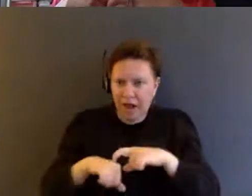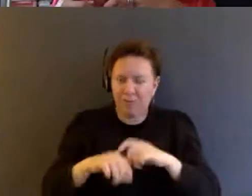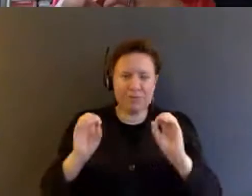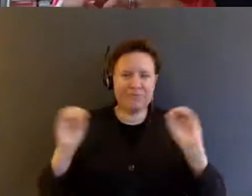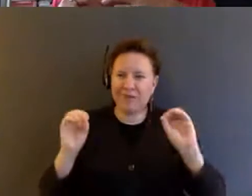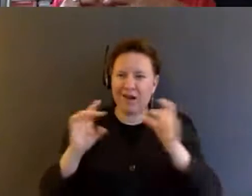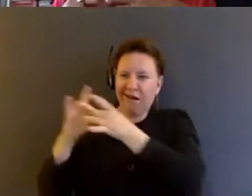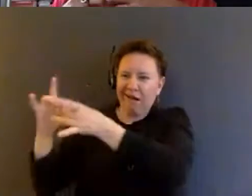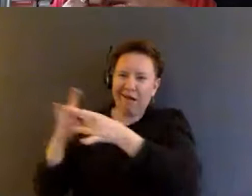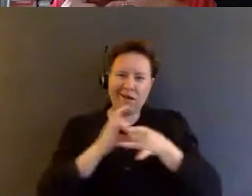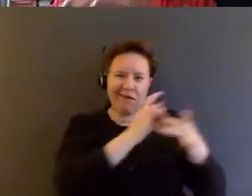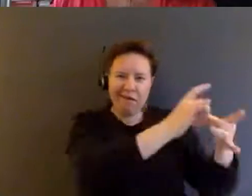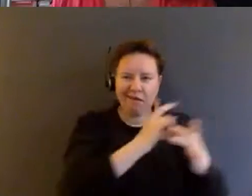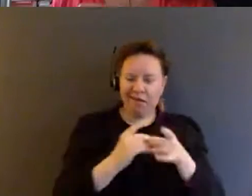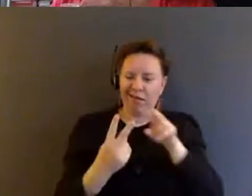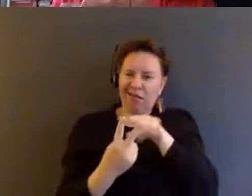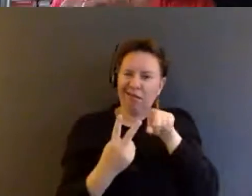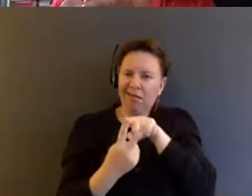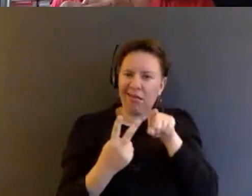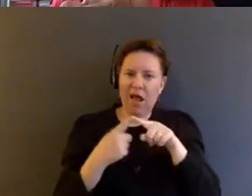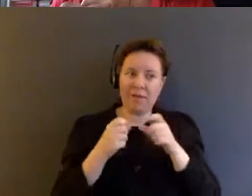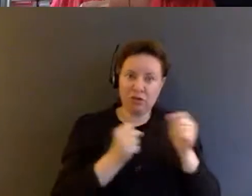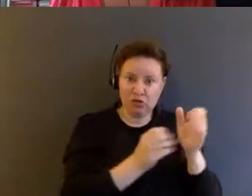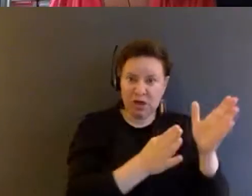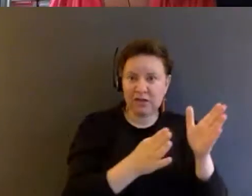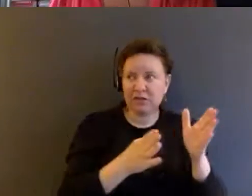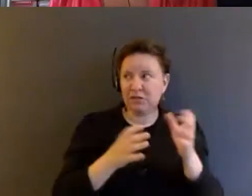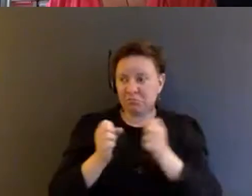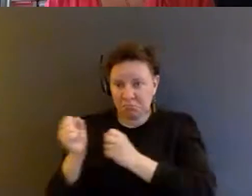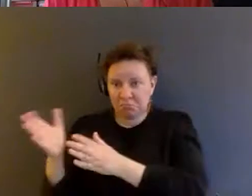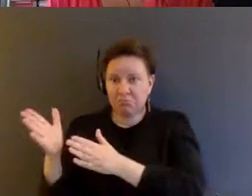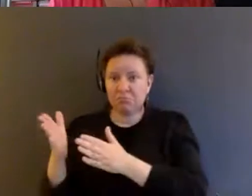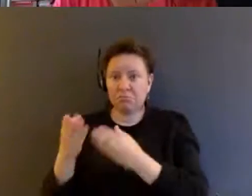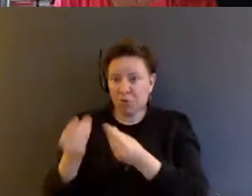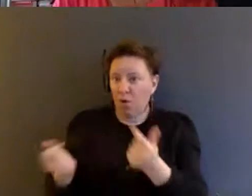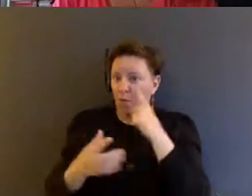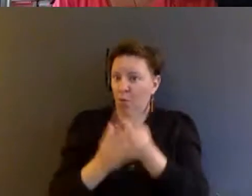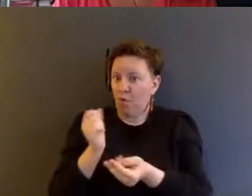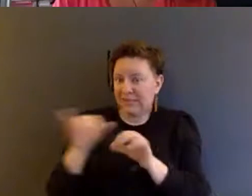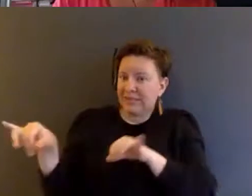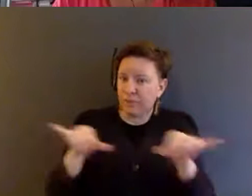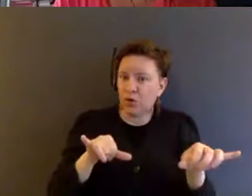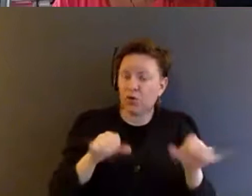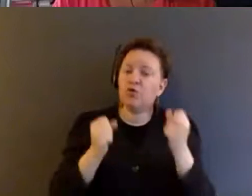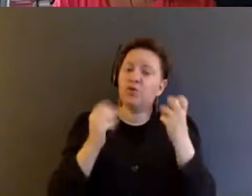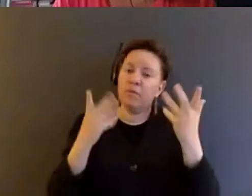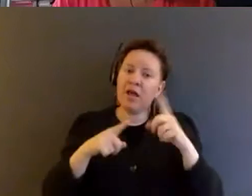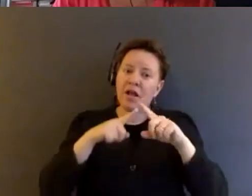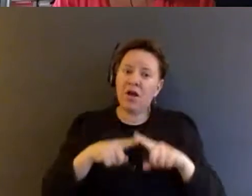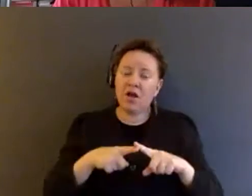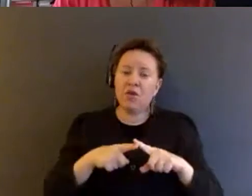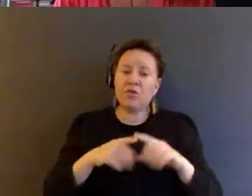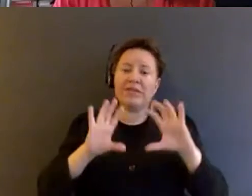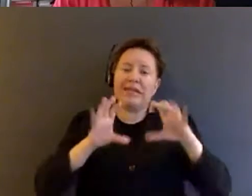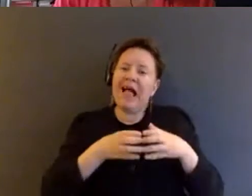those two things, even though the strategies were quite similar. And so a lot of it was basically class action lawsuits